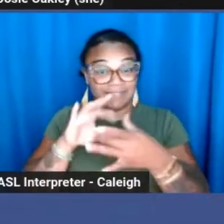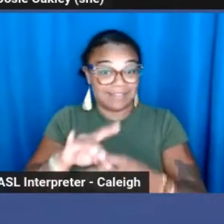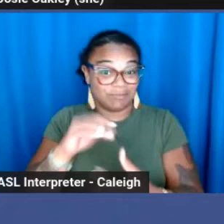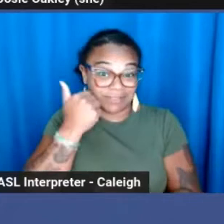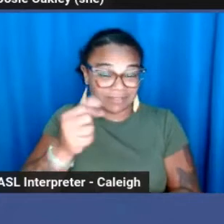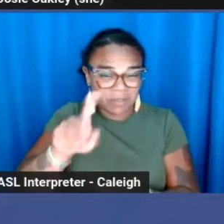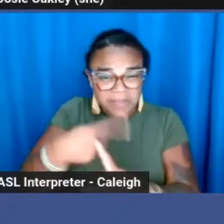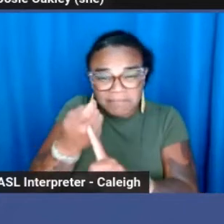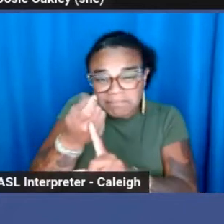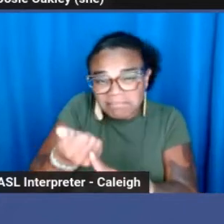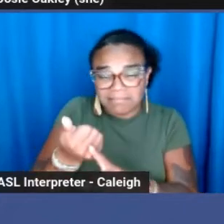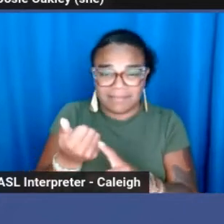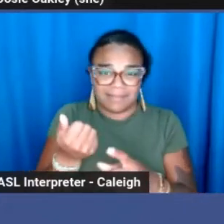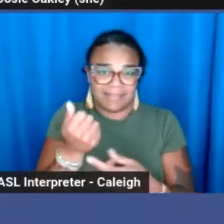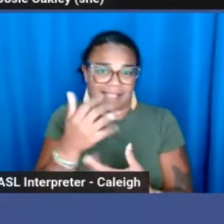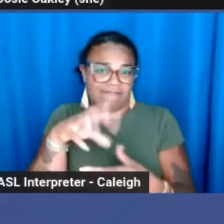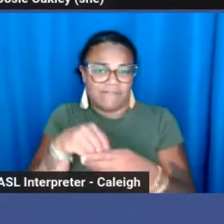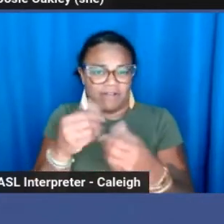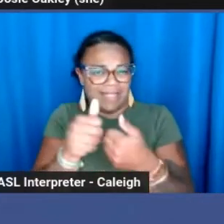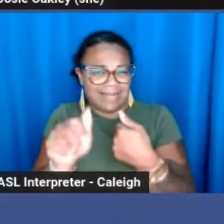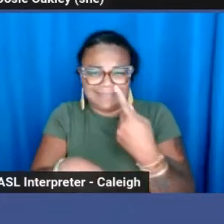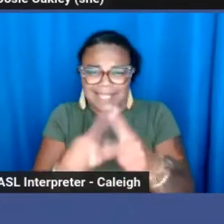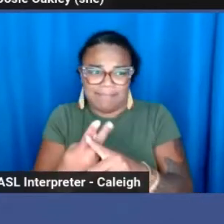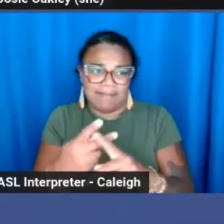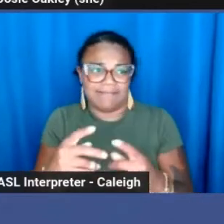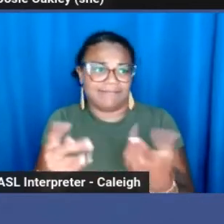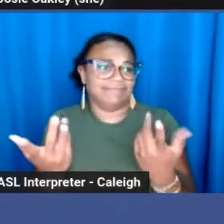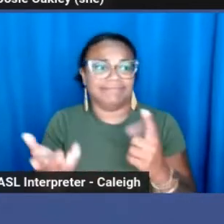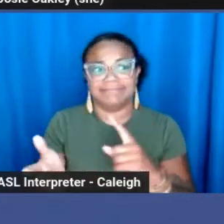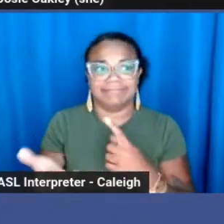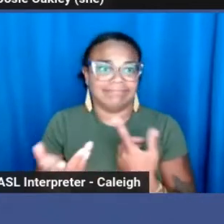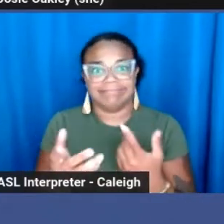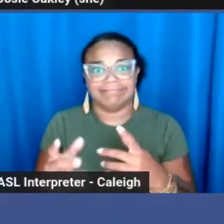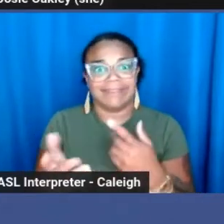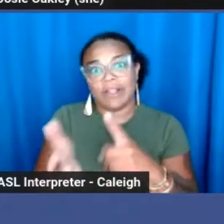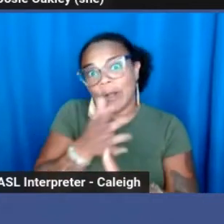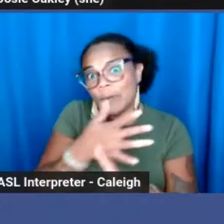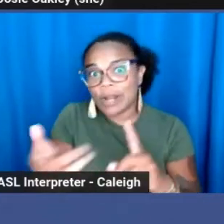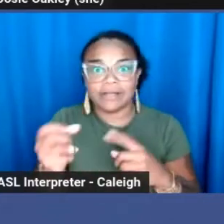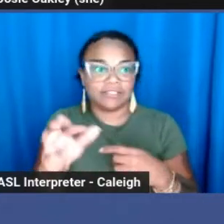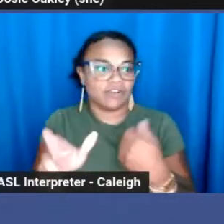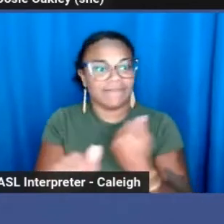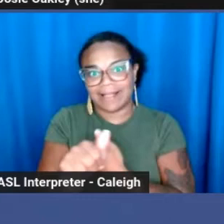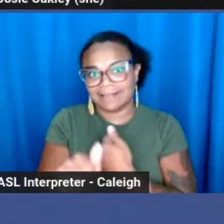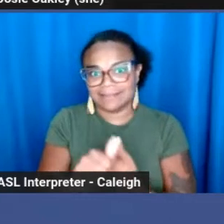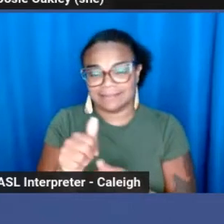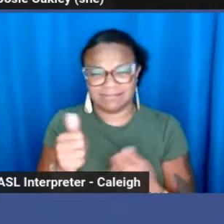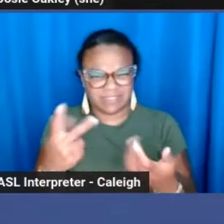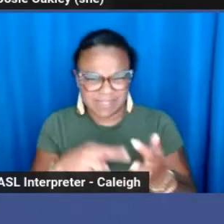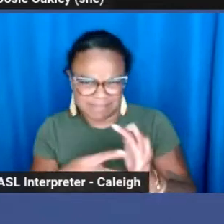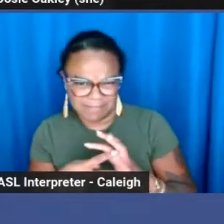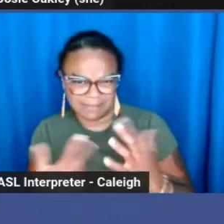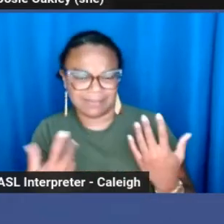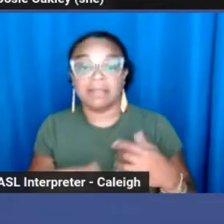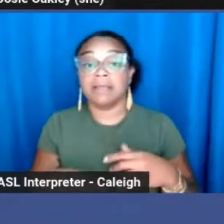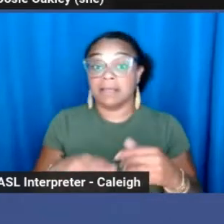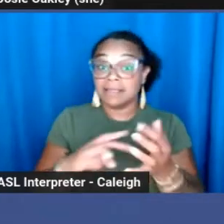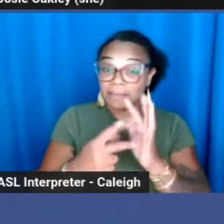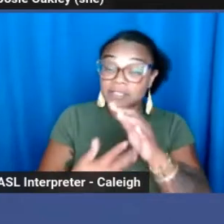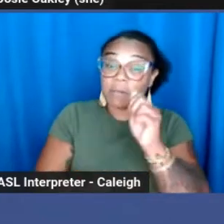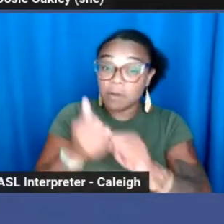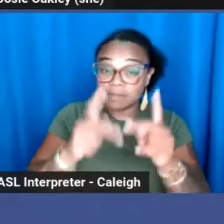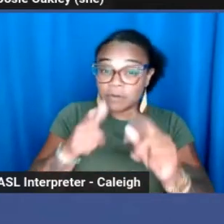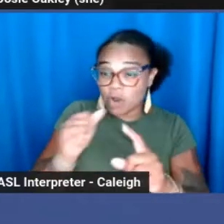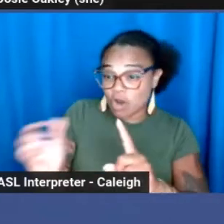involved any type of violence or coercion. So what this implies is that most of the people being arrested